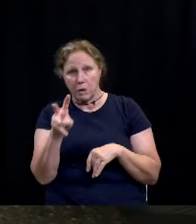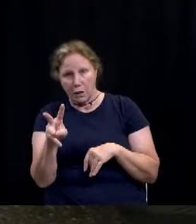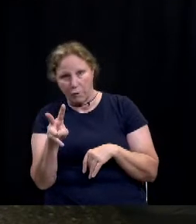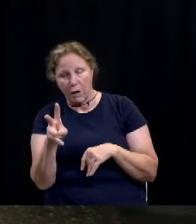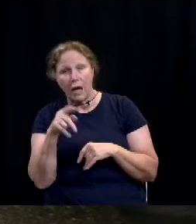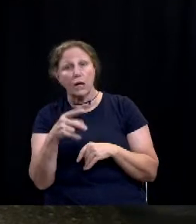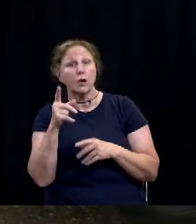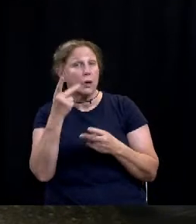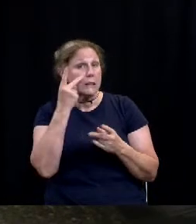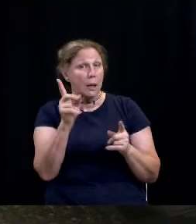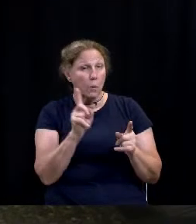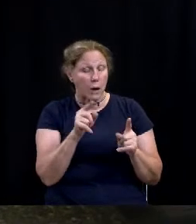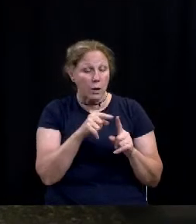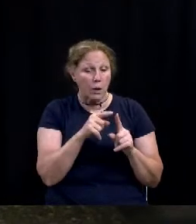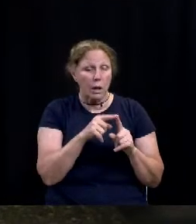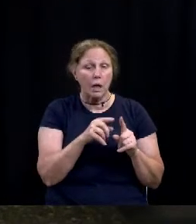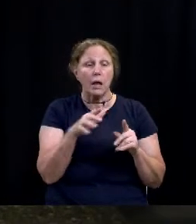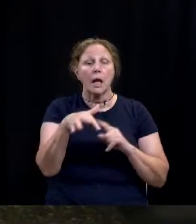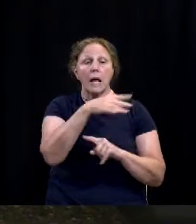be seen at